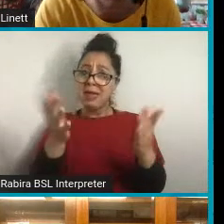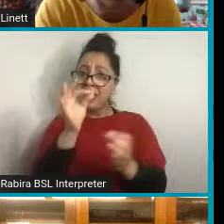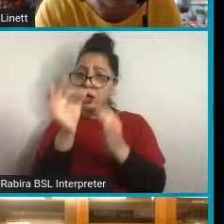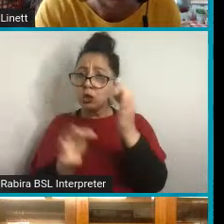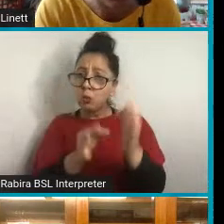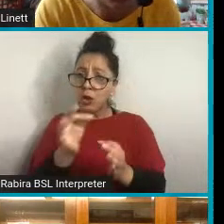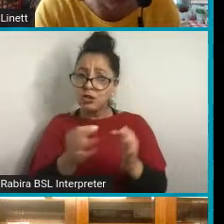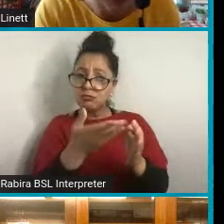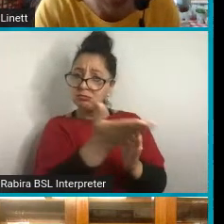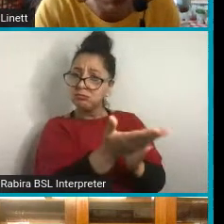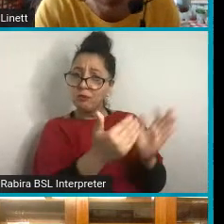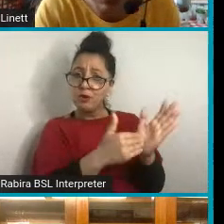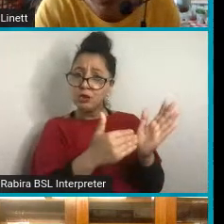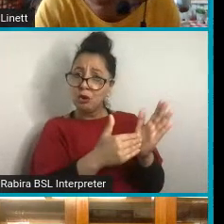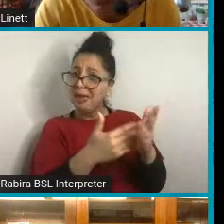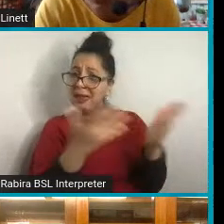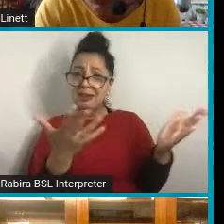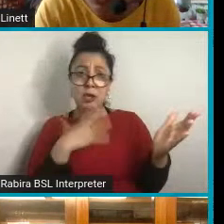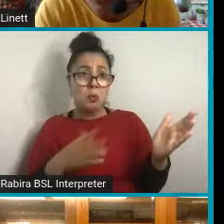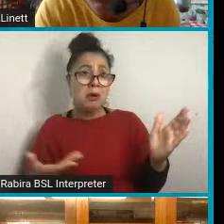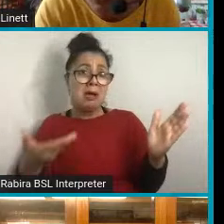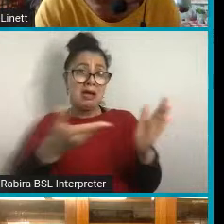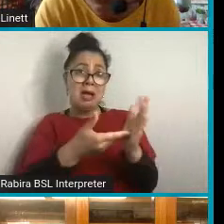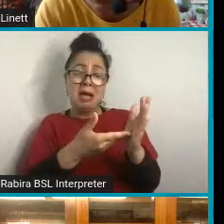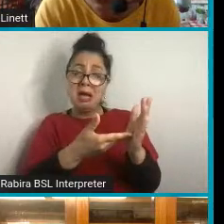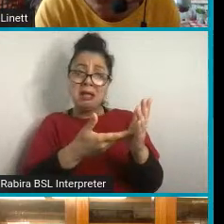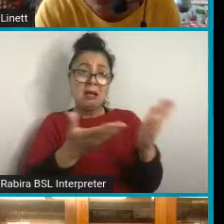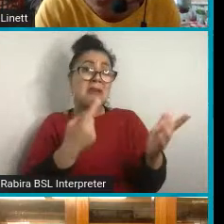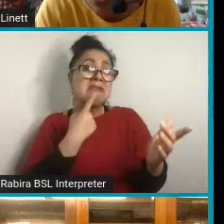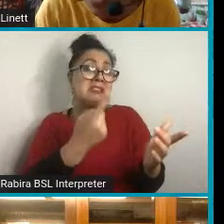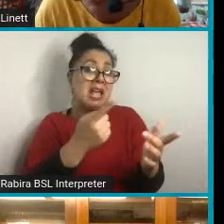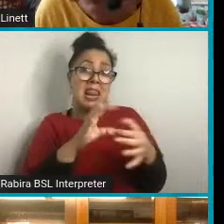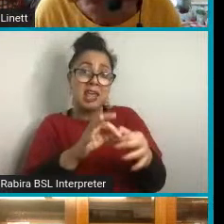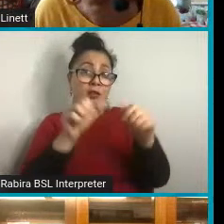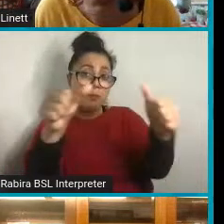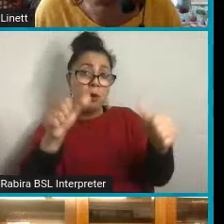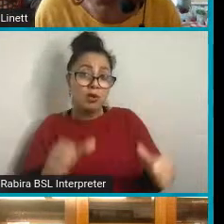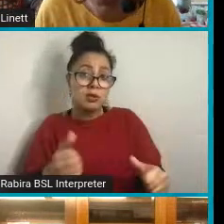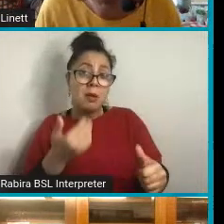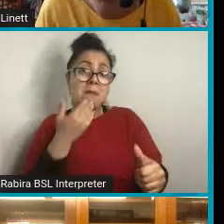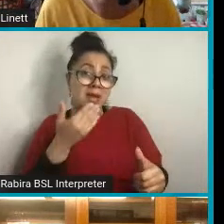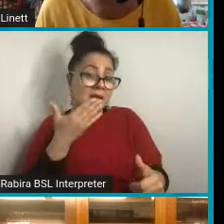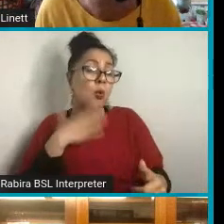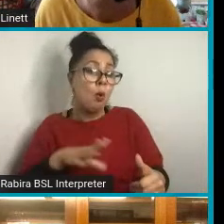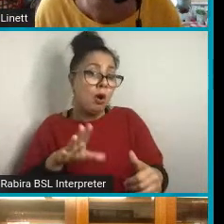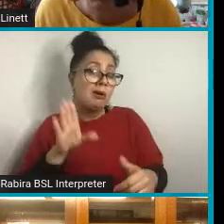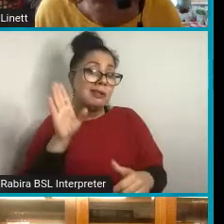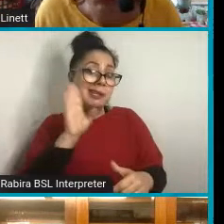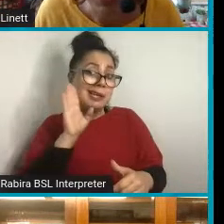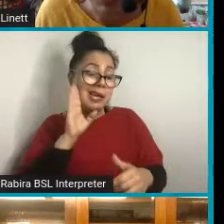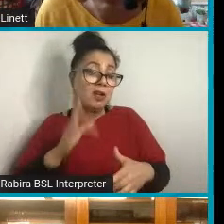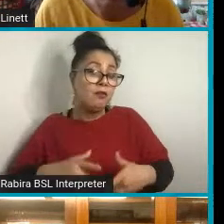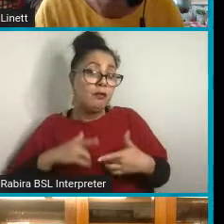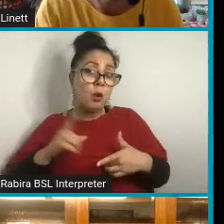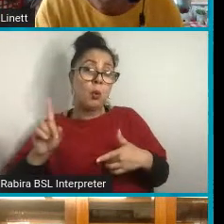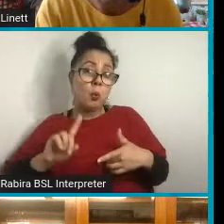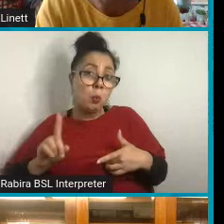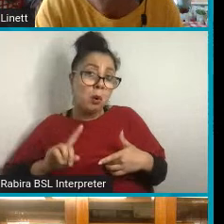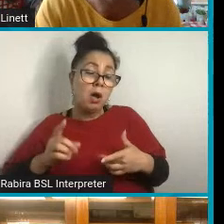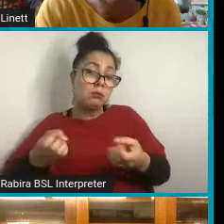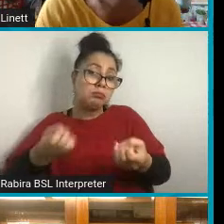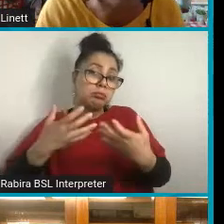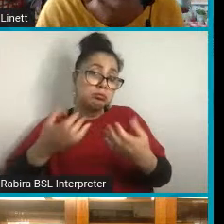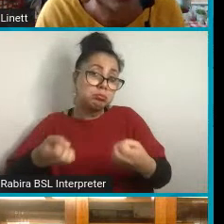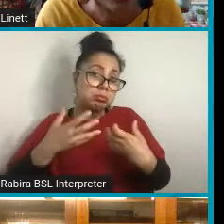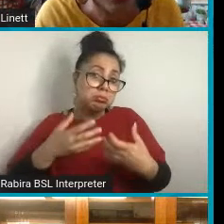if there's anything you want to say about the poster, we'd love to hear. What's your view on it? What do you think about this